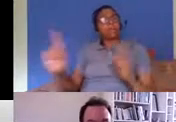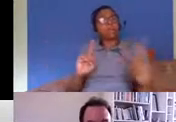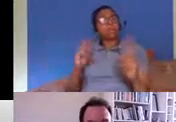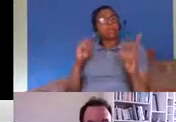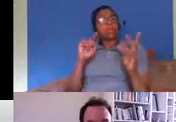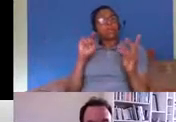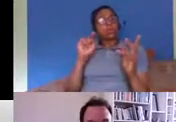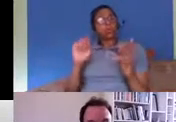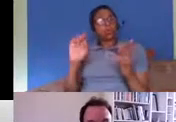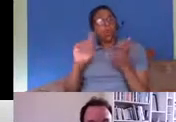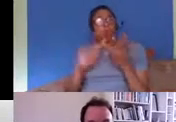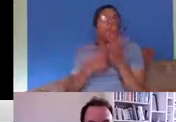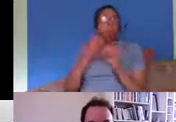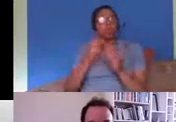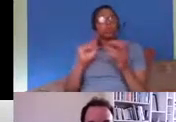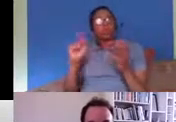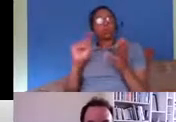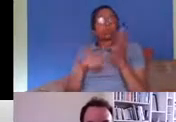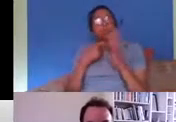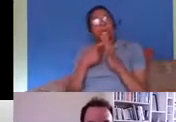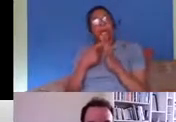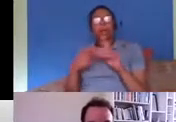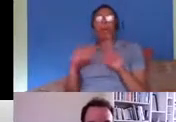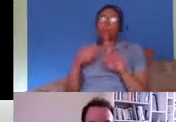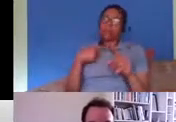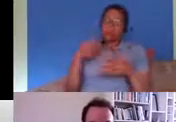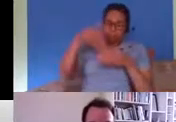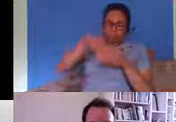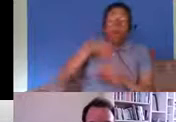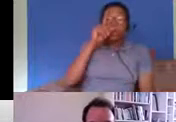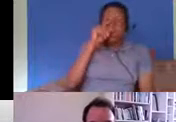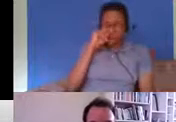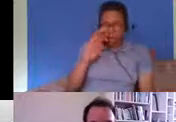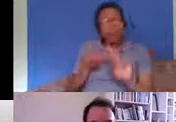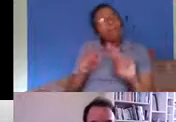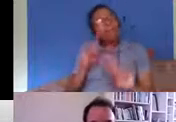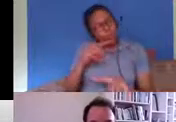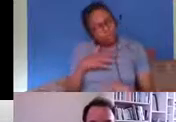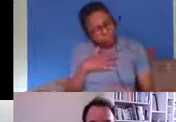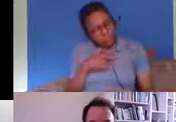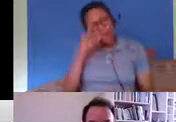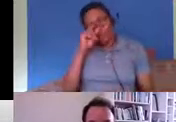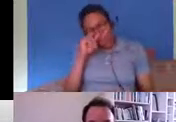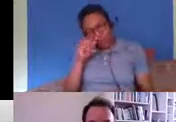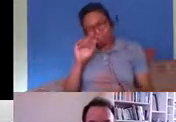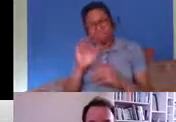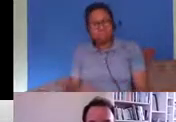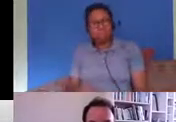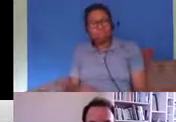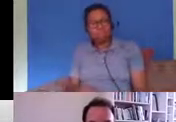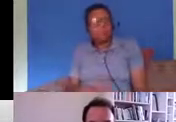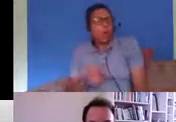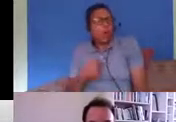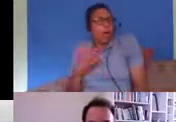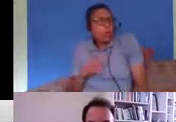type of person so the history of hostility now i think some of those who are watching will be familiar with